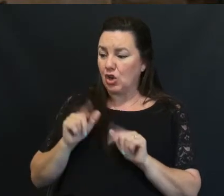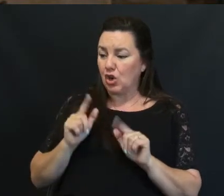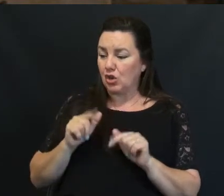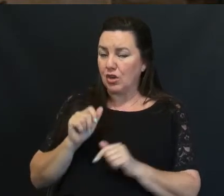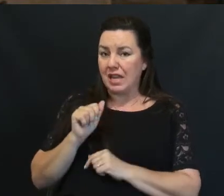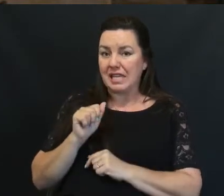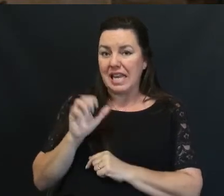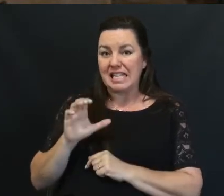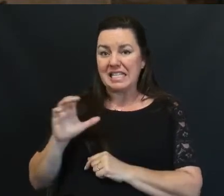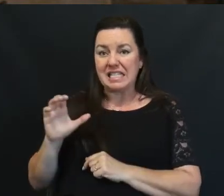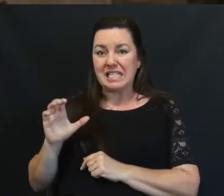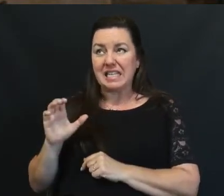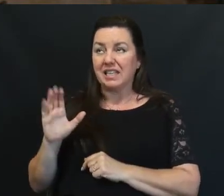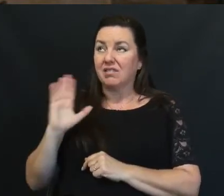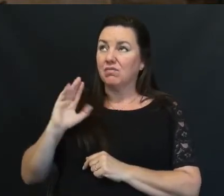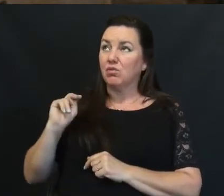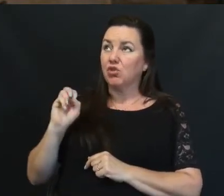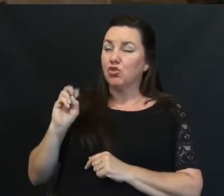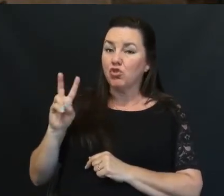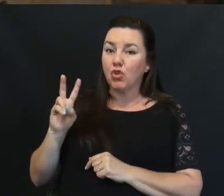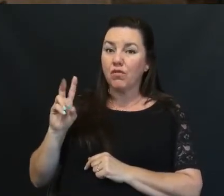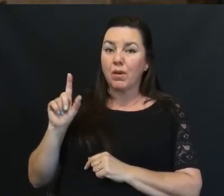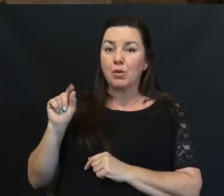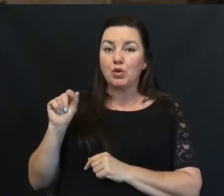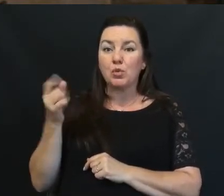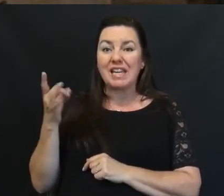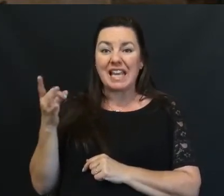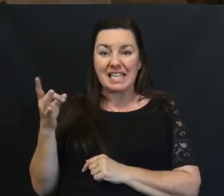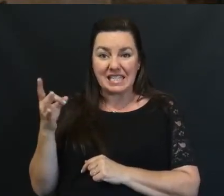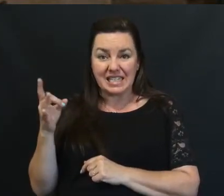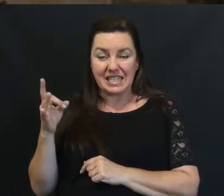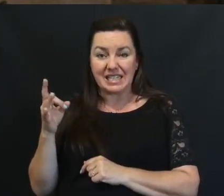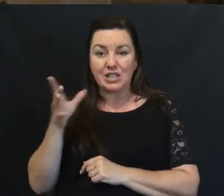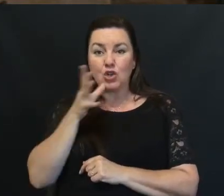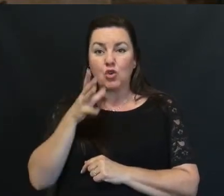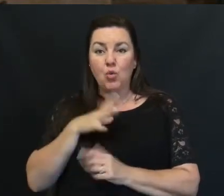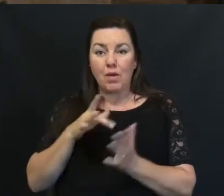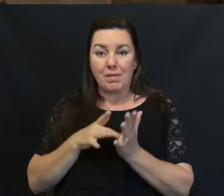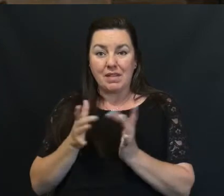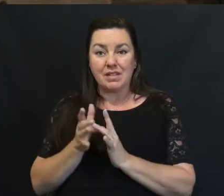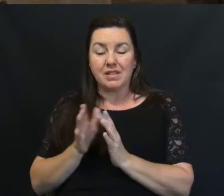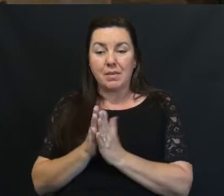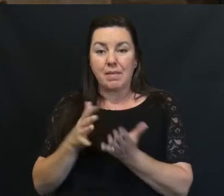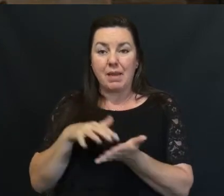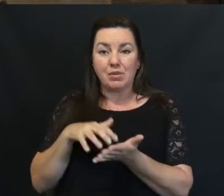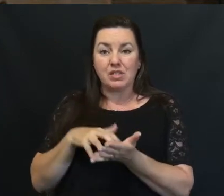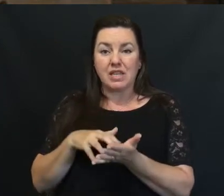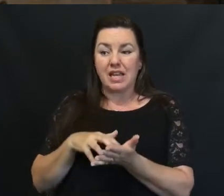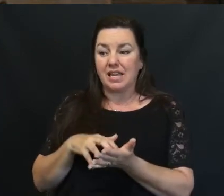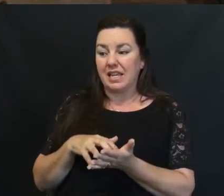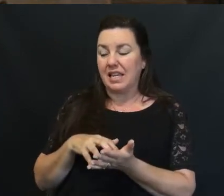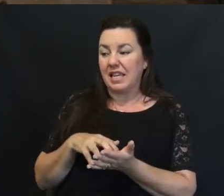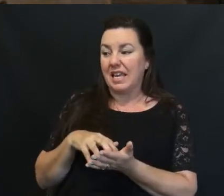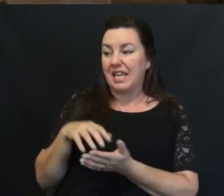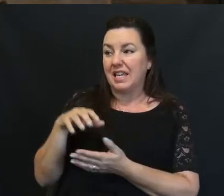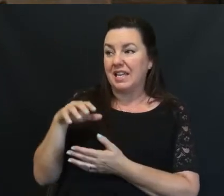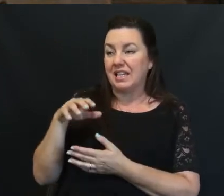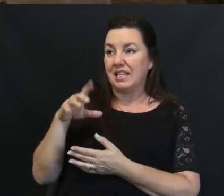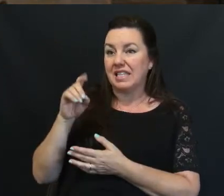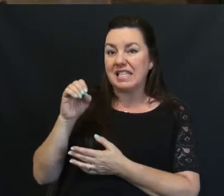ACC In November of 2018 In the Women's Bible Study In December of 2019